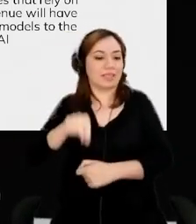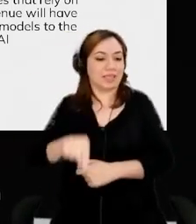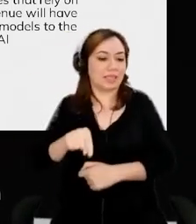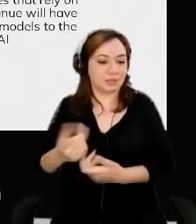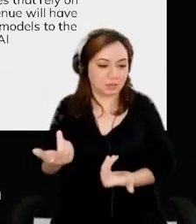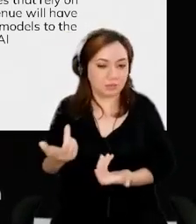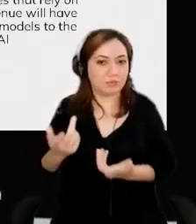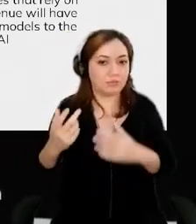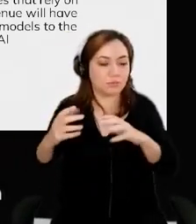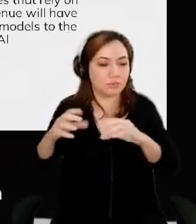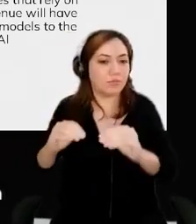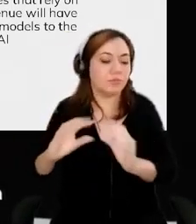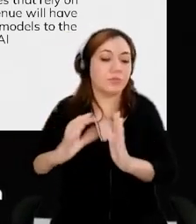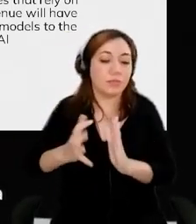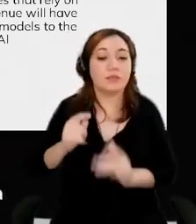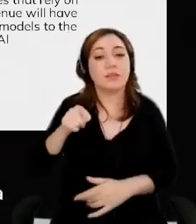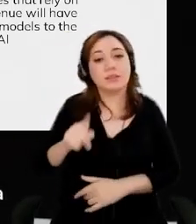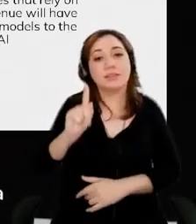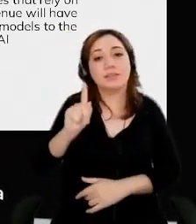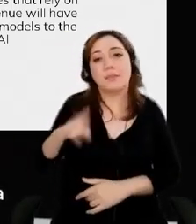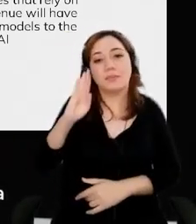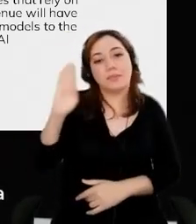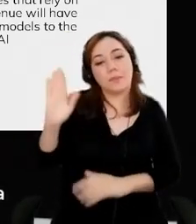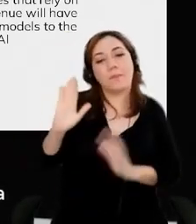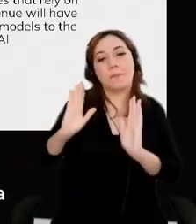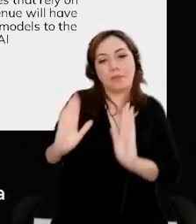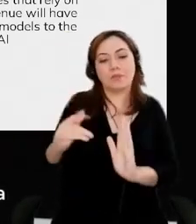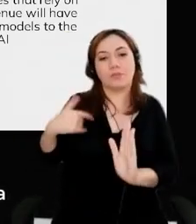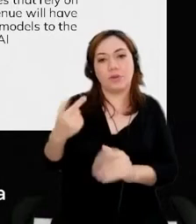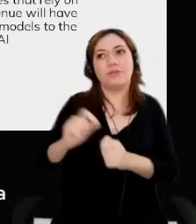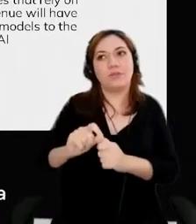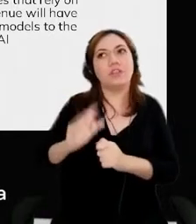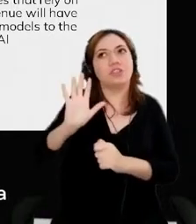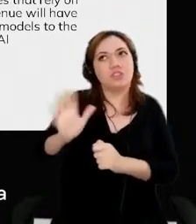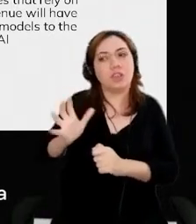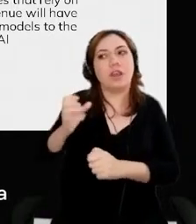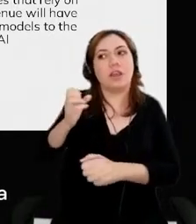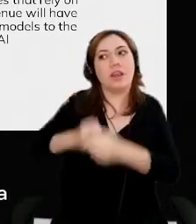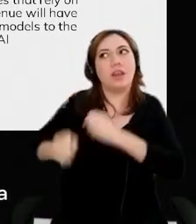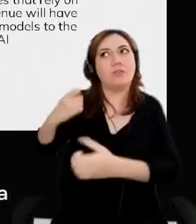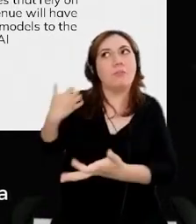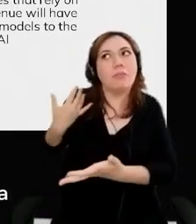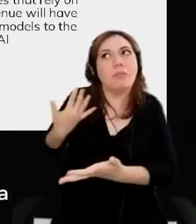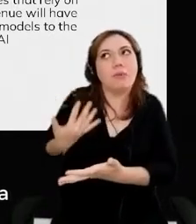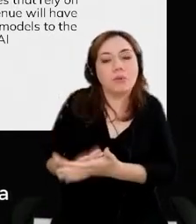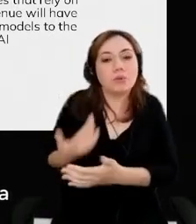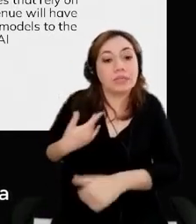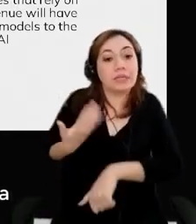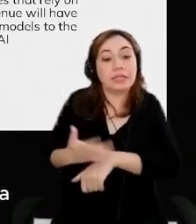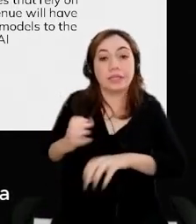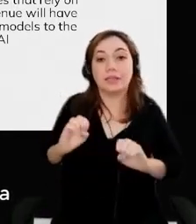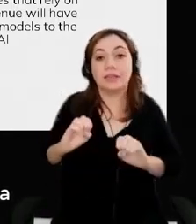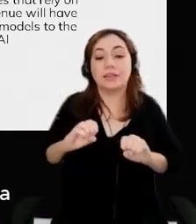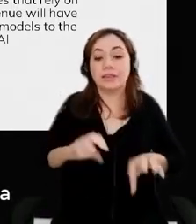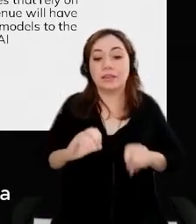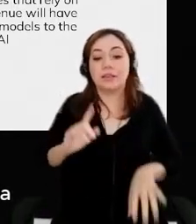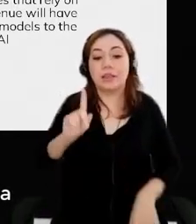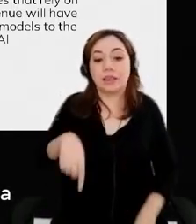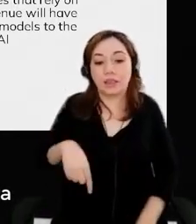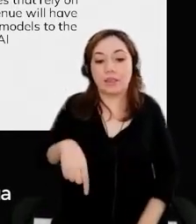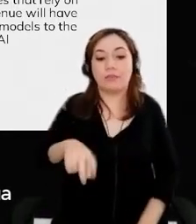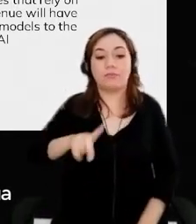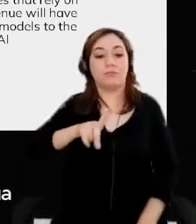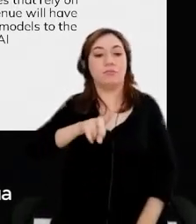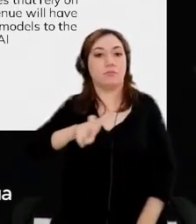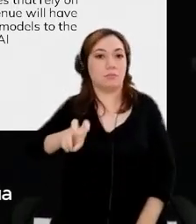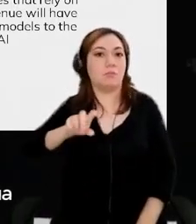what we're doing, and we have trained, in the last year, 1,500 people. On the other side, we're thinking about how the